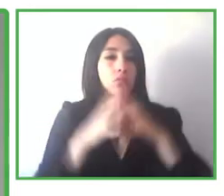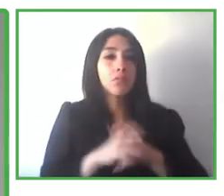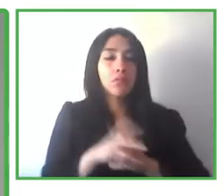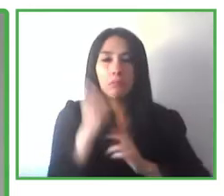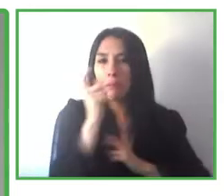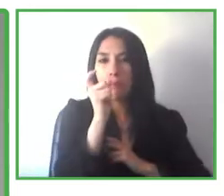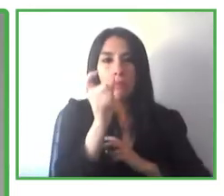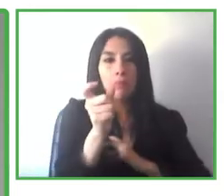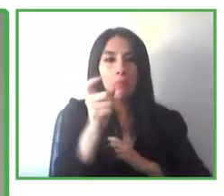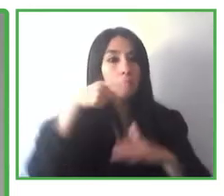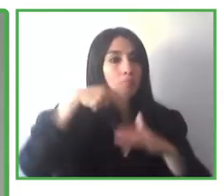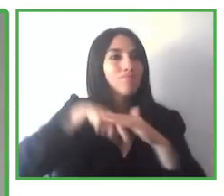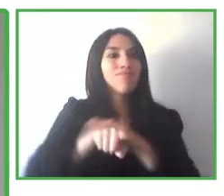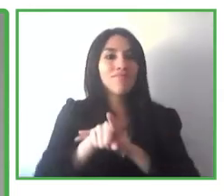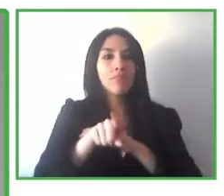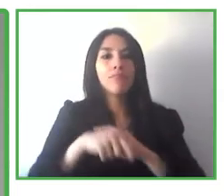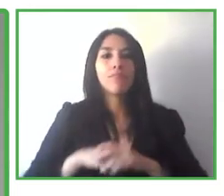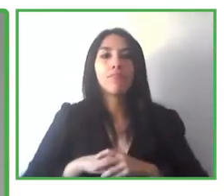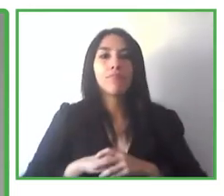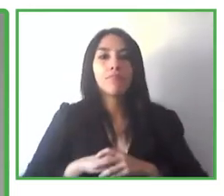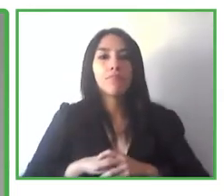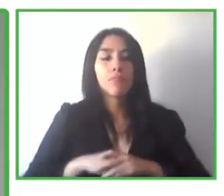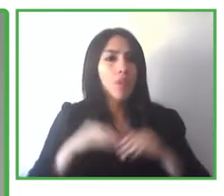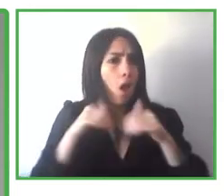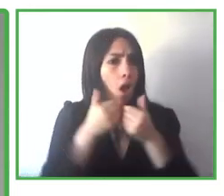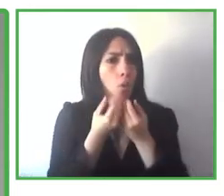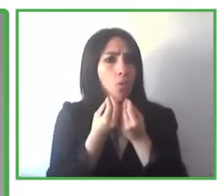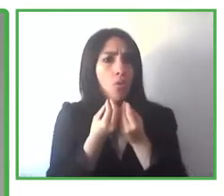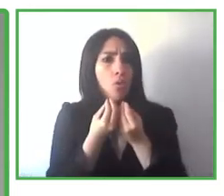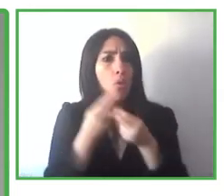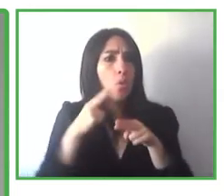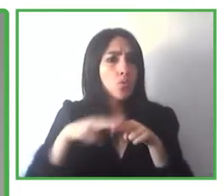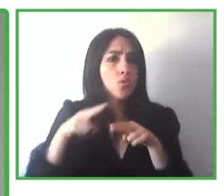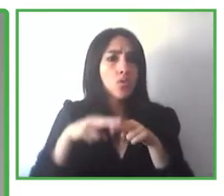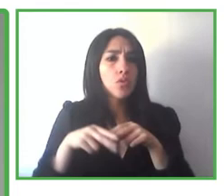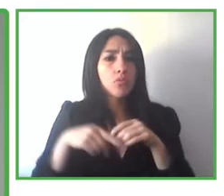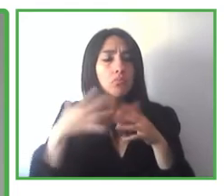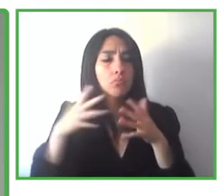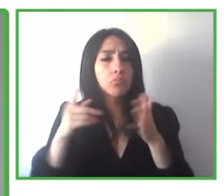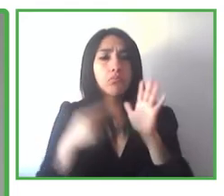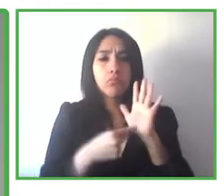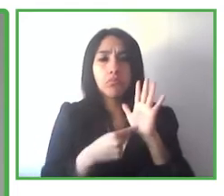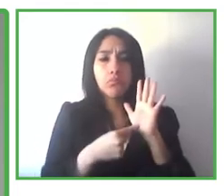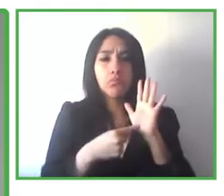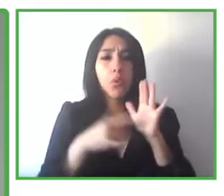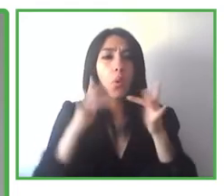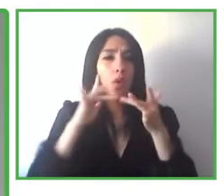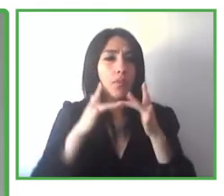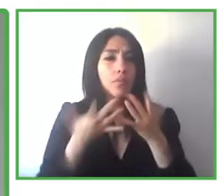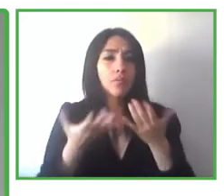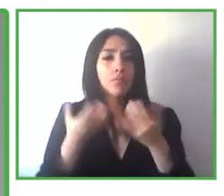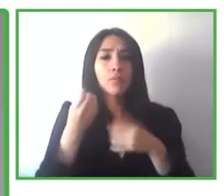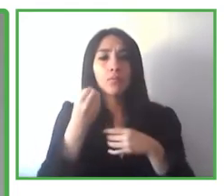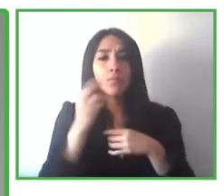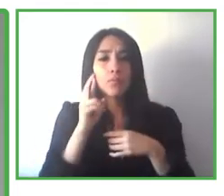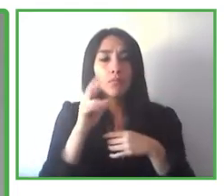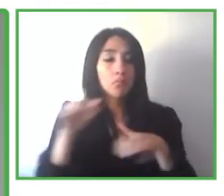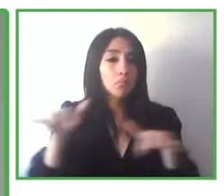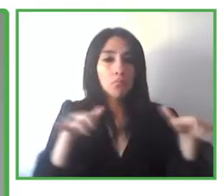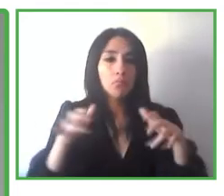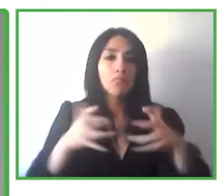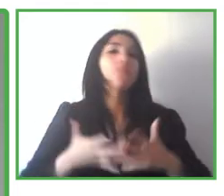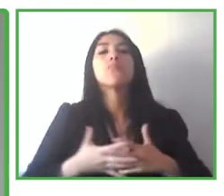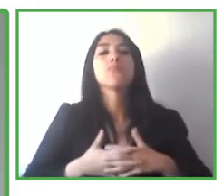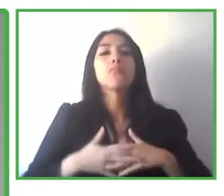accessibility. So for you to be able to use an interface, for instance, in a computer like I'm doing it right now